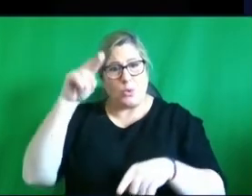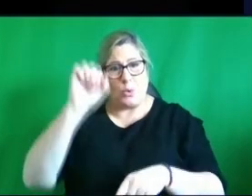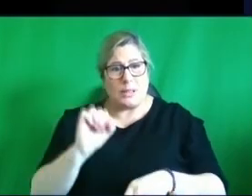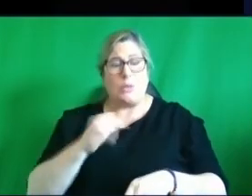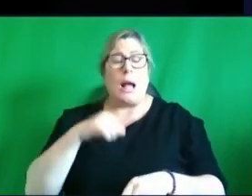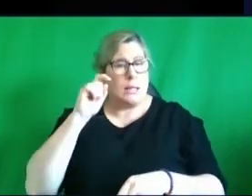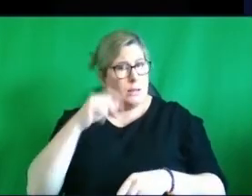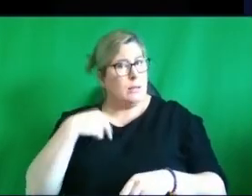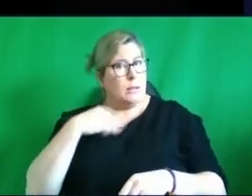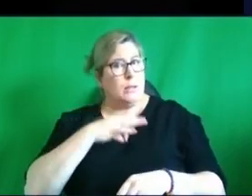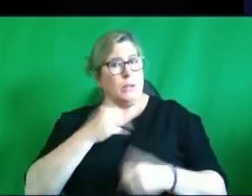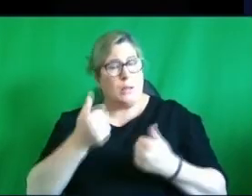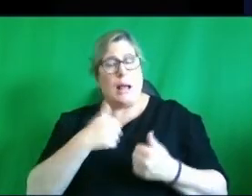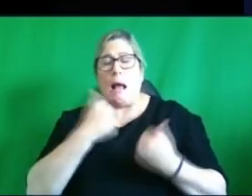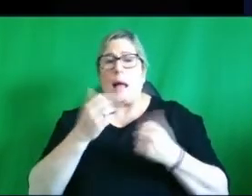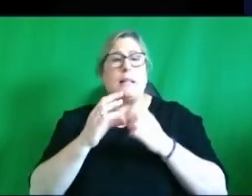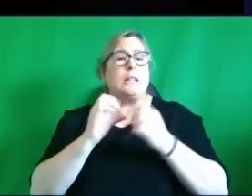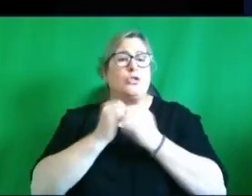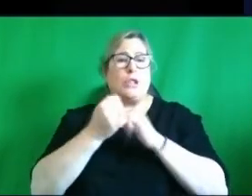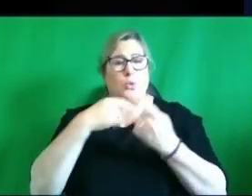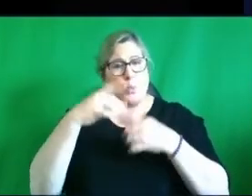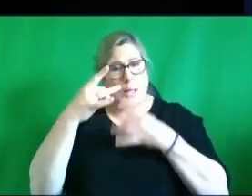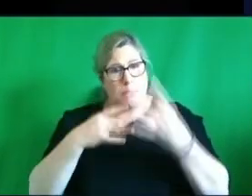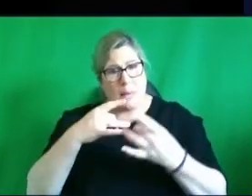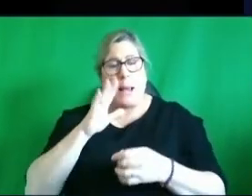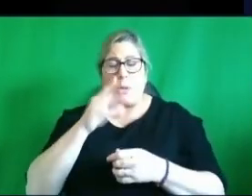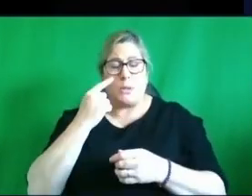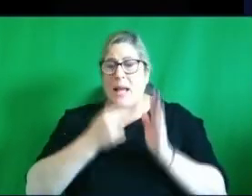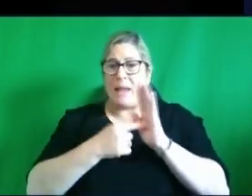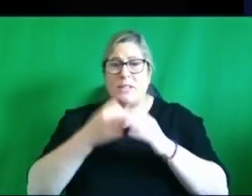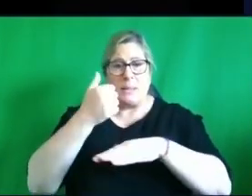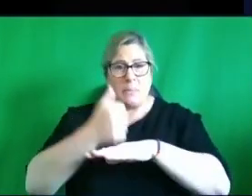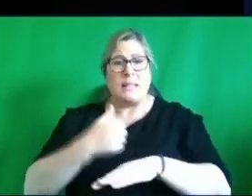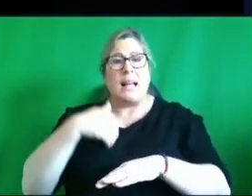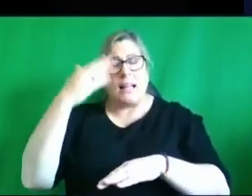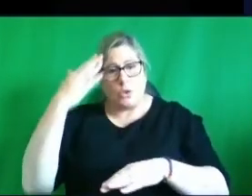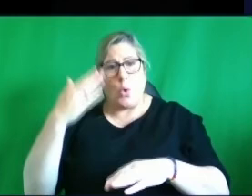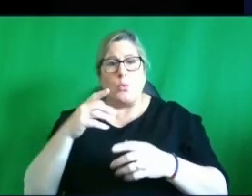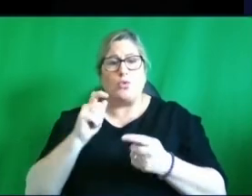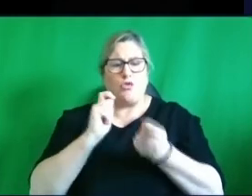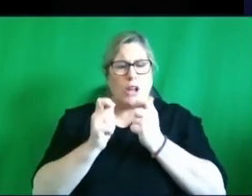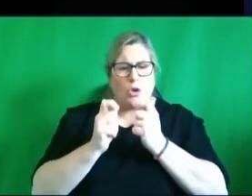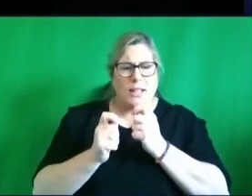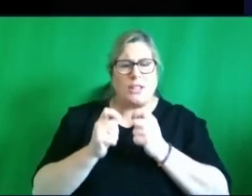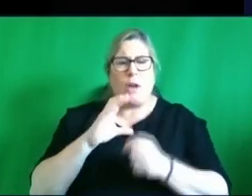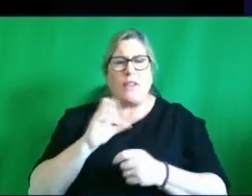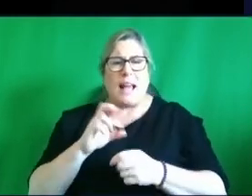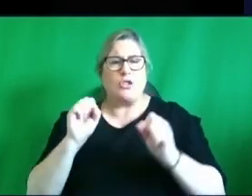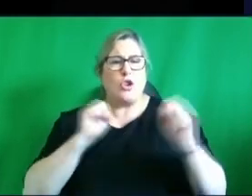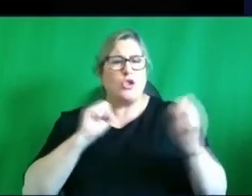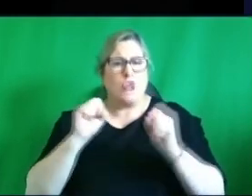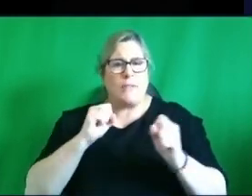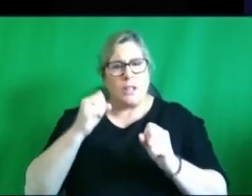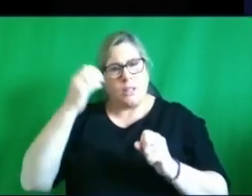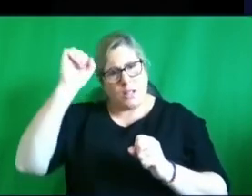that any changes we do make have to be evidence-based and i know the reorganization of cancer services in the republic uh you know that took time